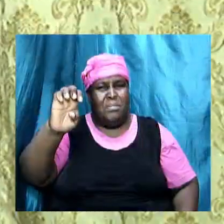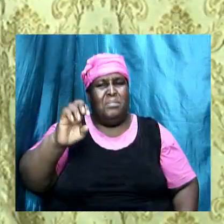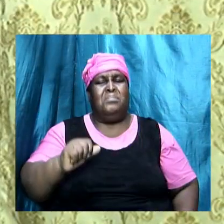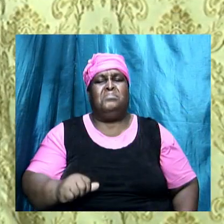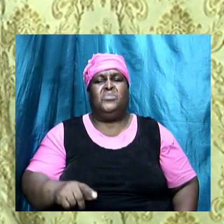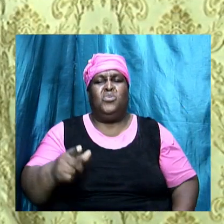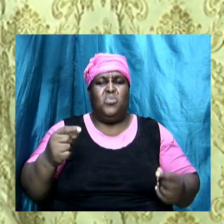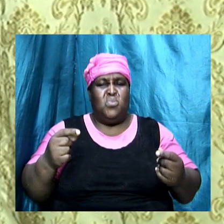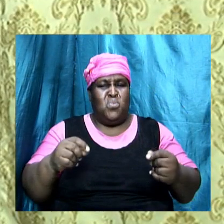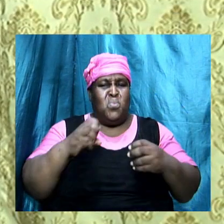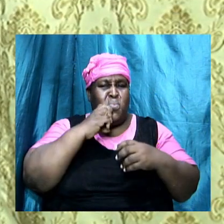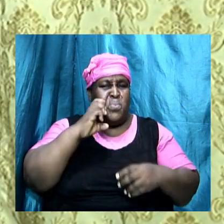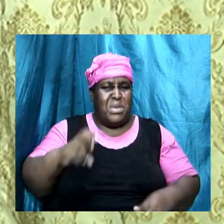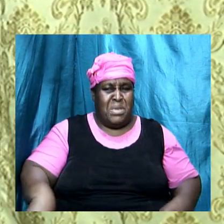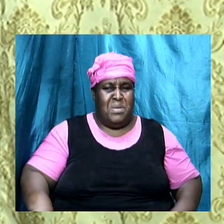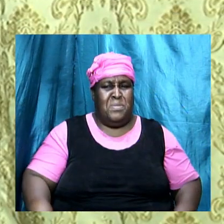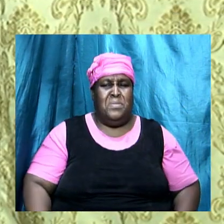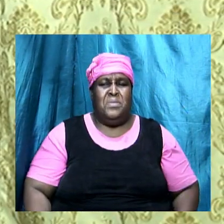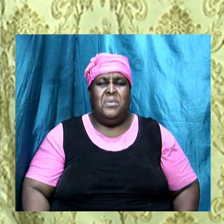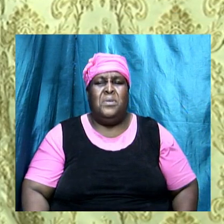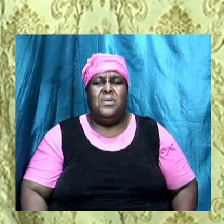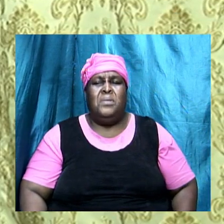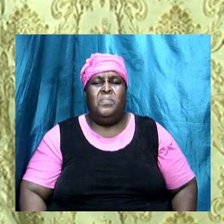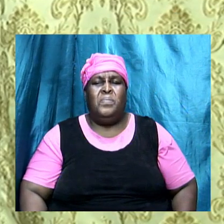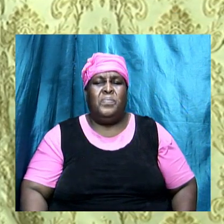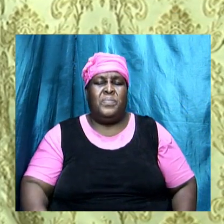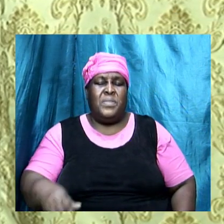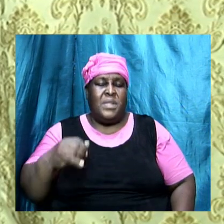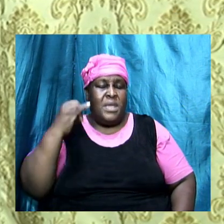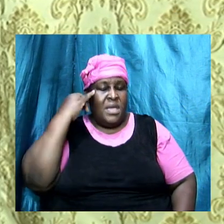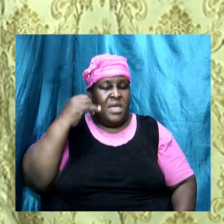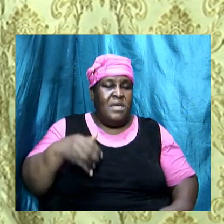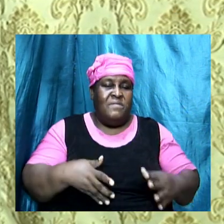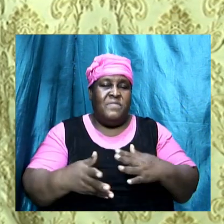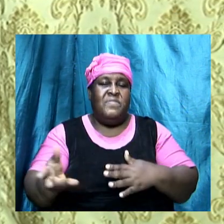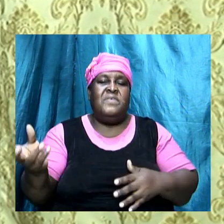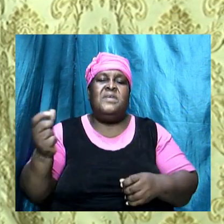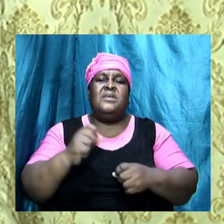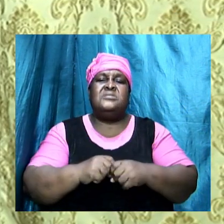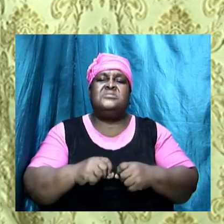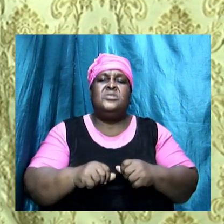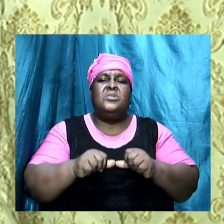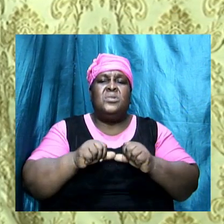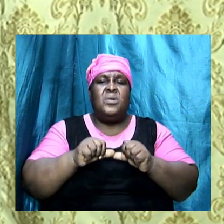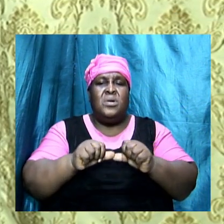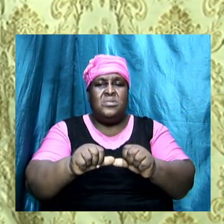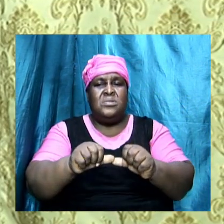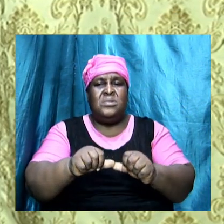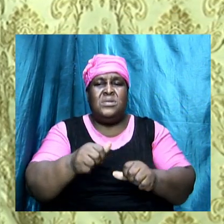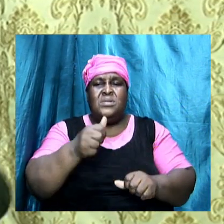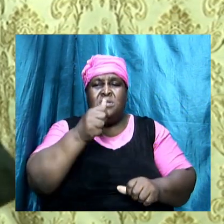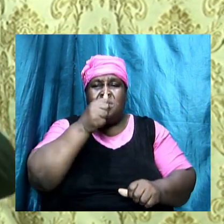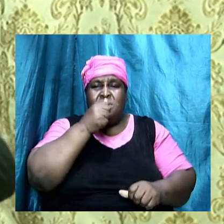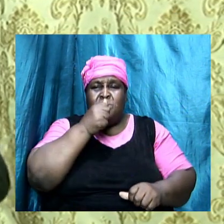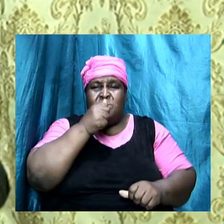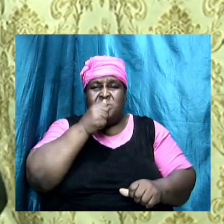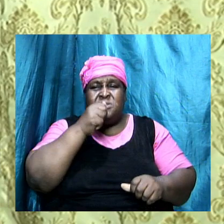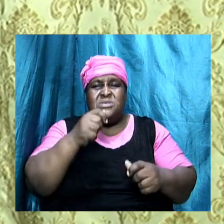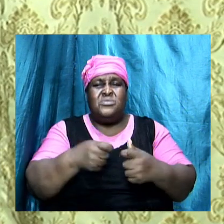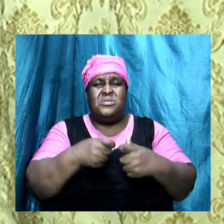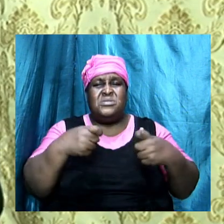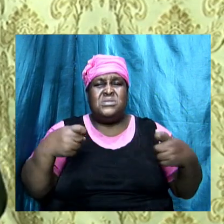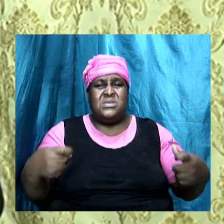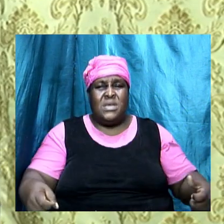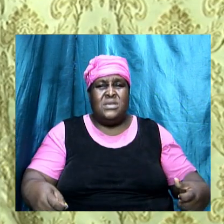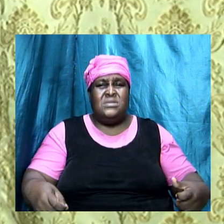the message here is simple if there is a tendency to continue in secret sin if there is a tendency